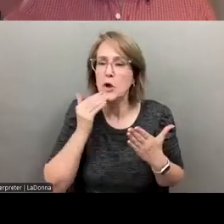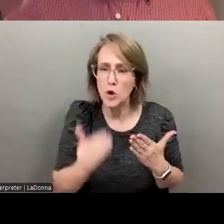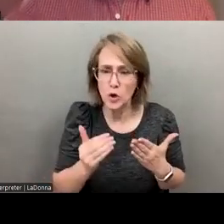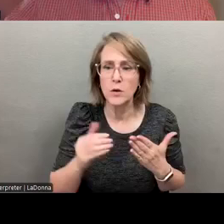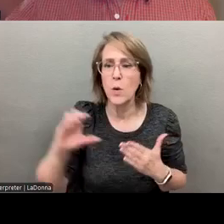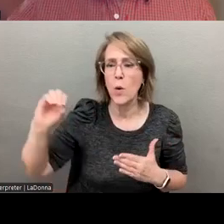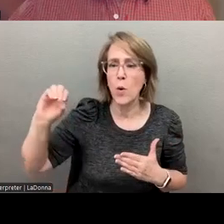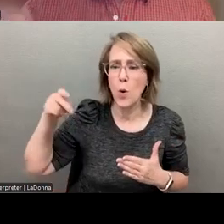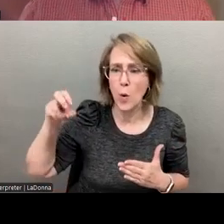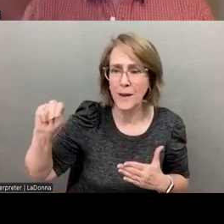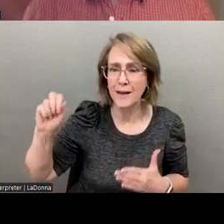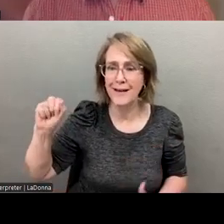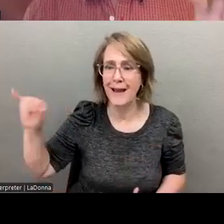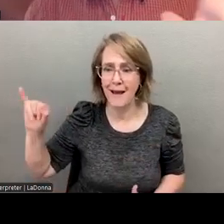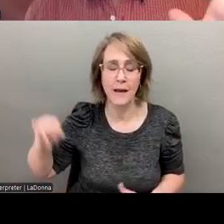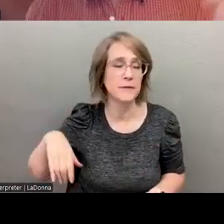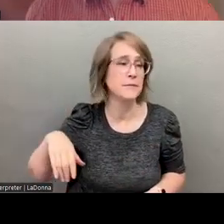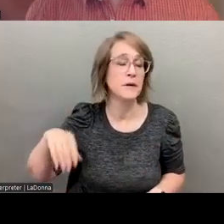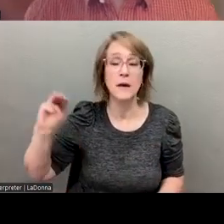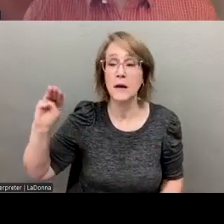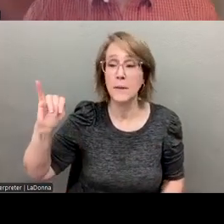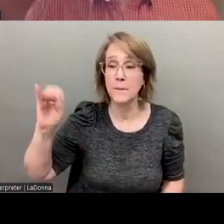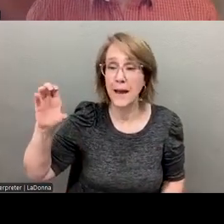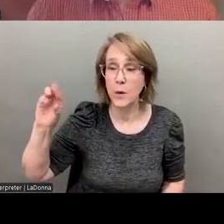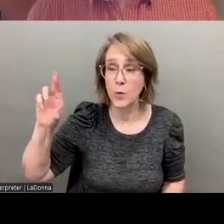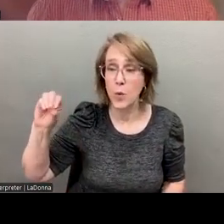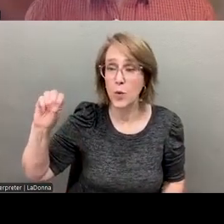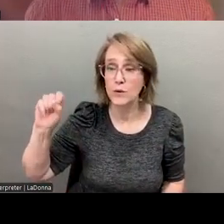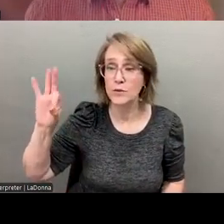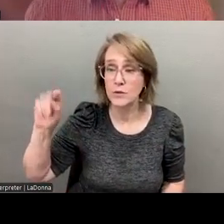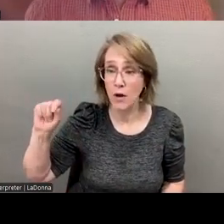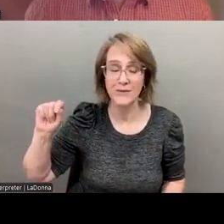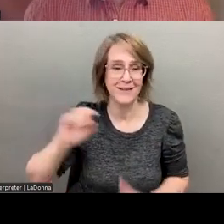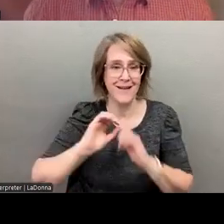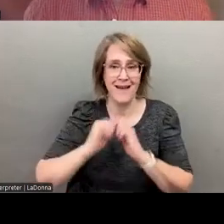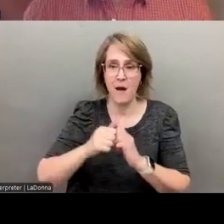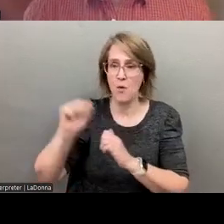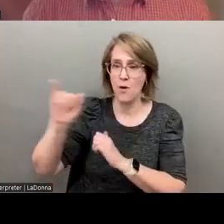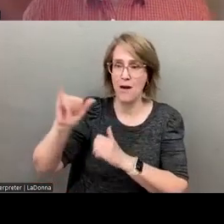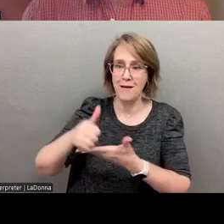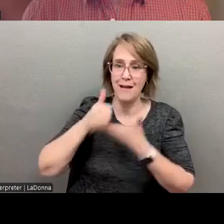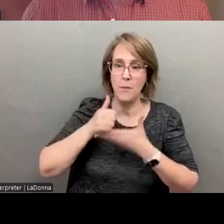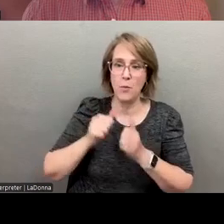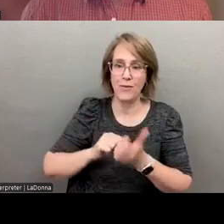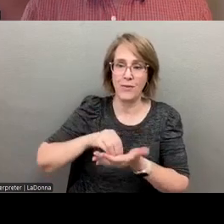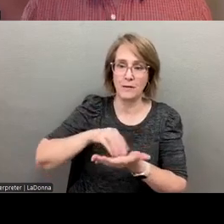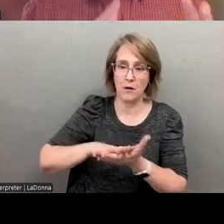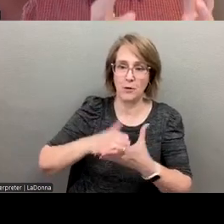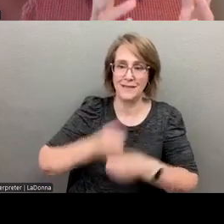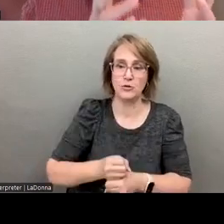open AI, Microsoft, and others are pursuing how, how that can, uh, how AI can assist documentation generally.